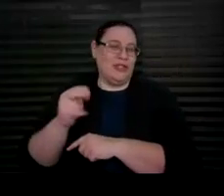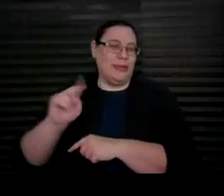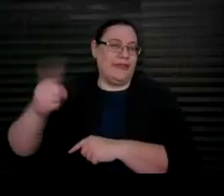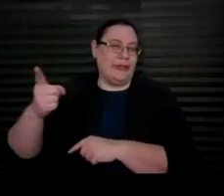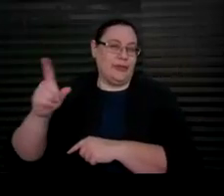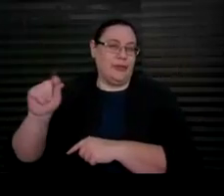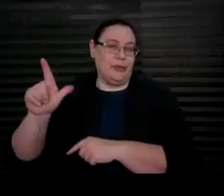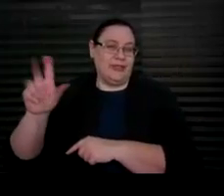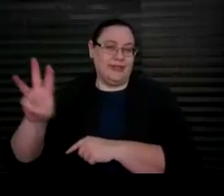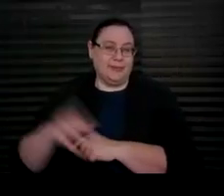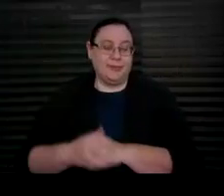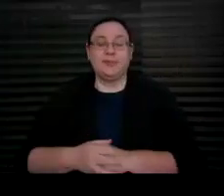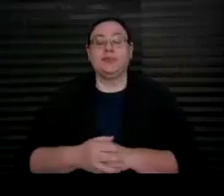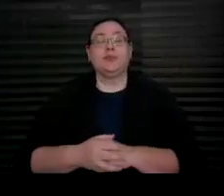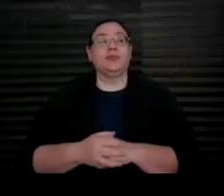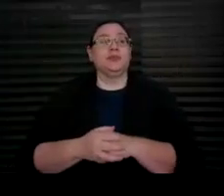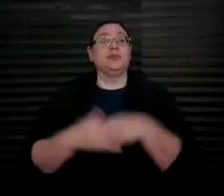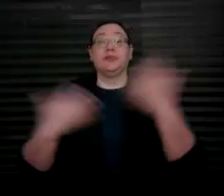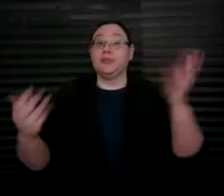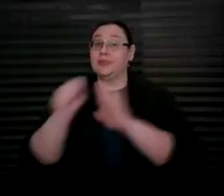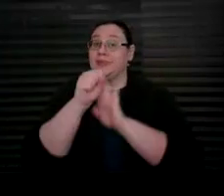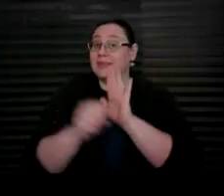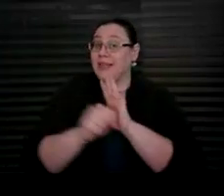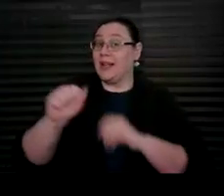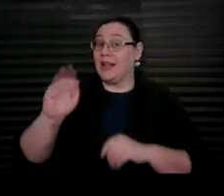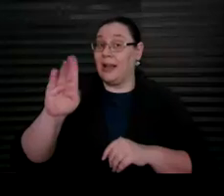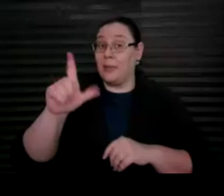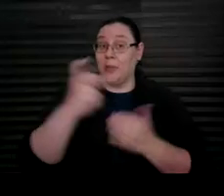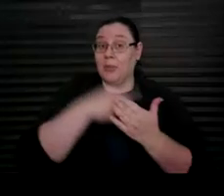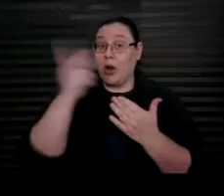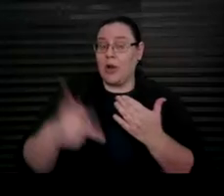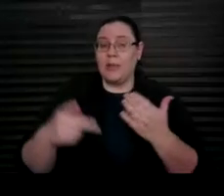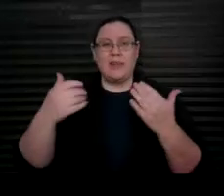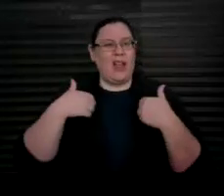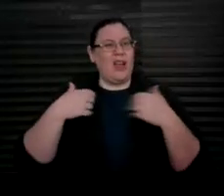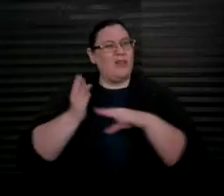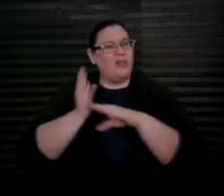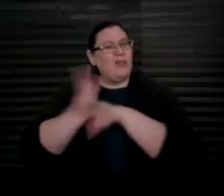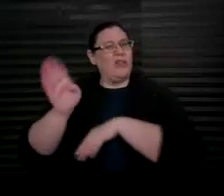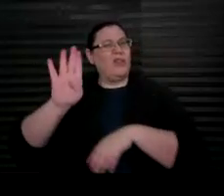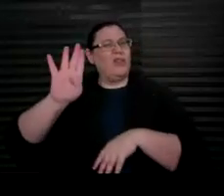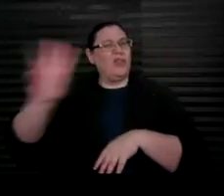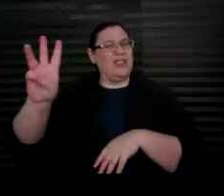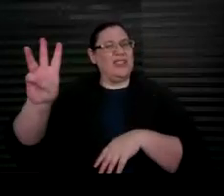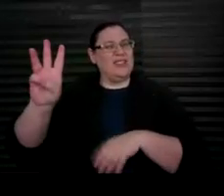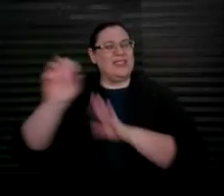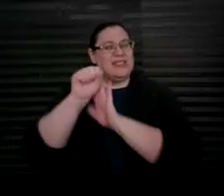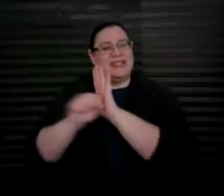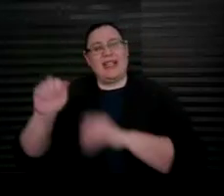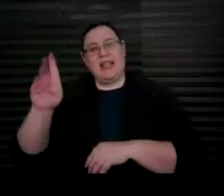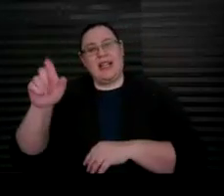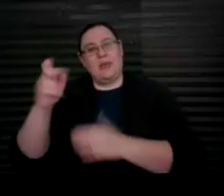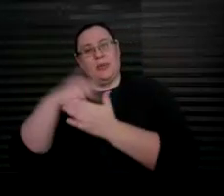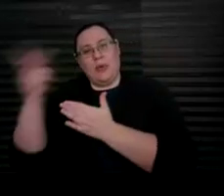• there are state ABLE programs. There are more than 46 state ABLE programs plus DC.